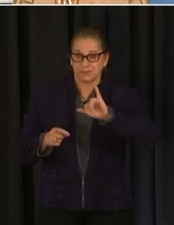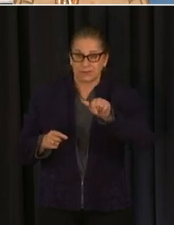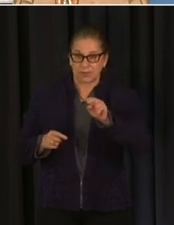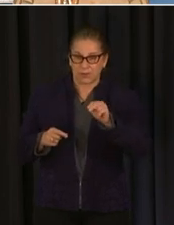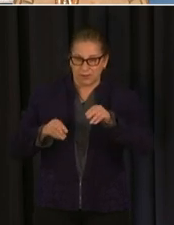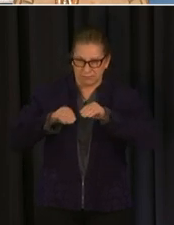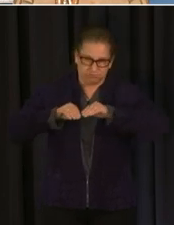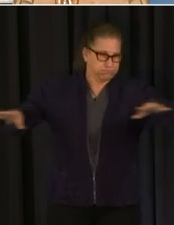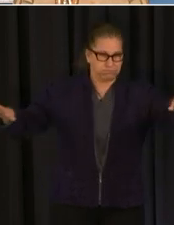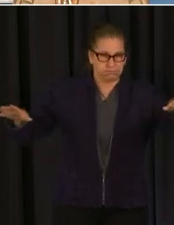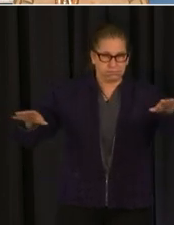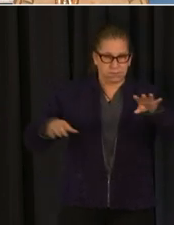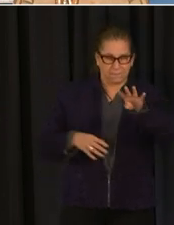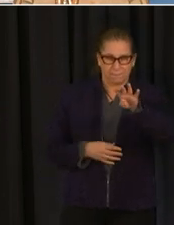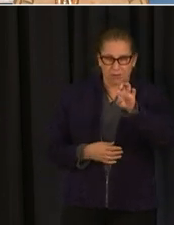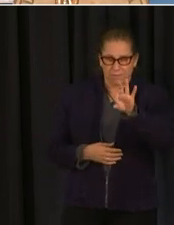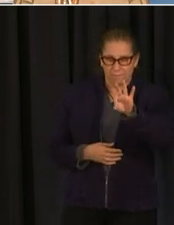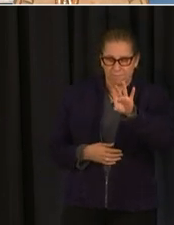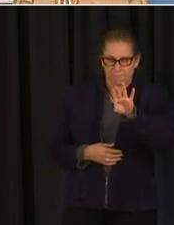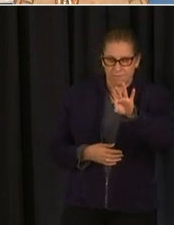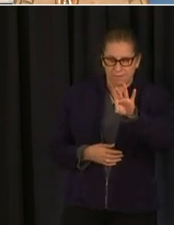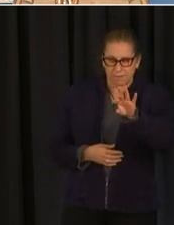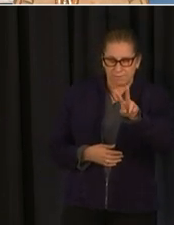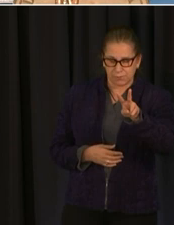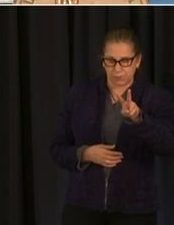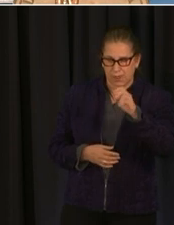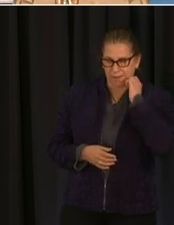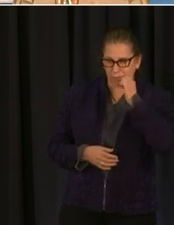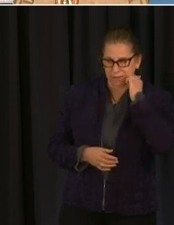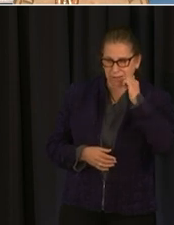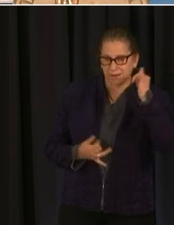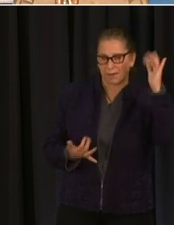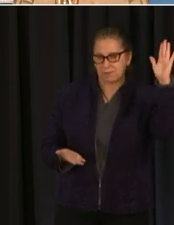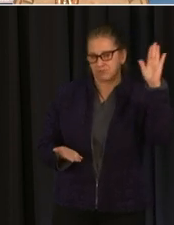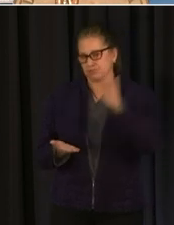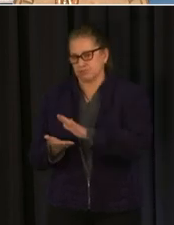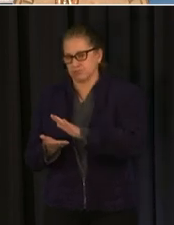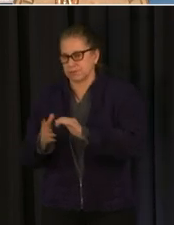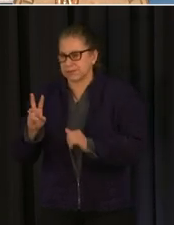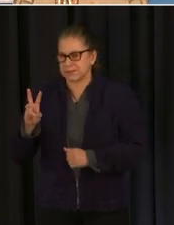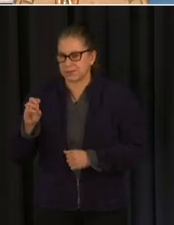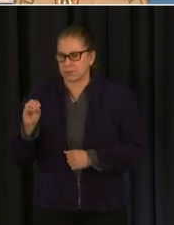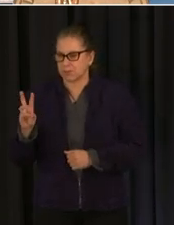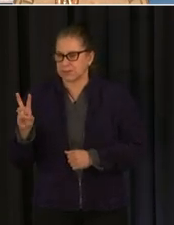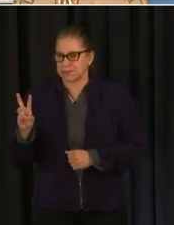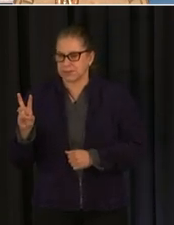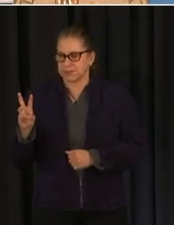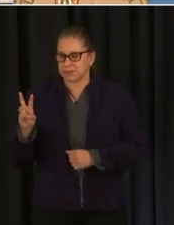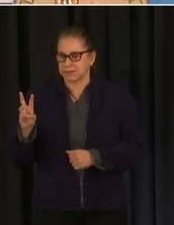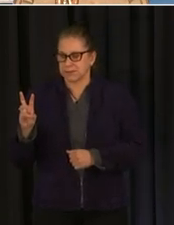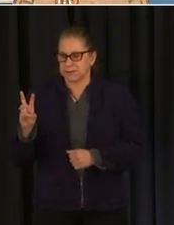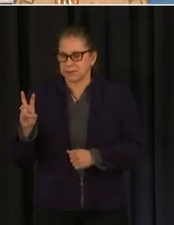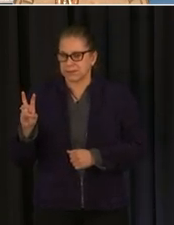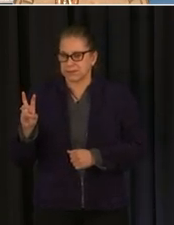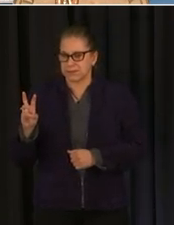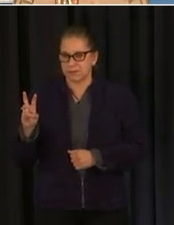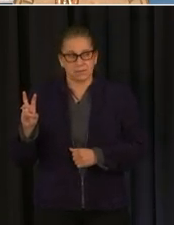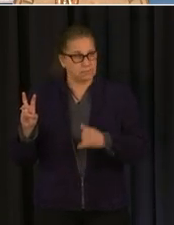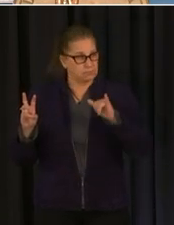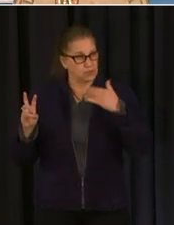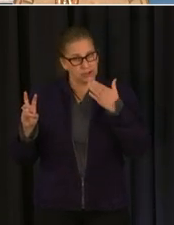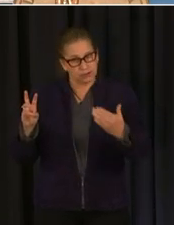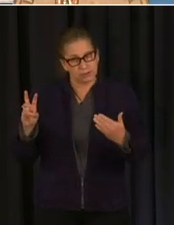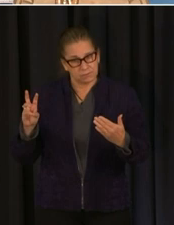today you can see it's down to 6.6 throughout this process i have